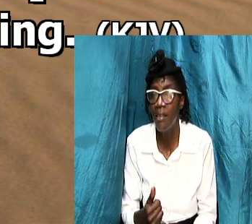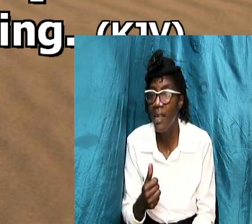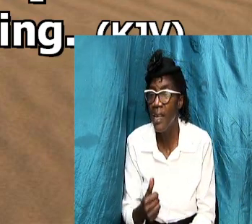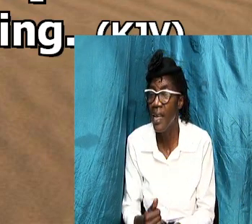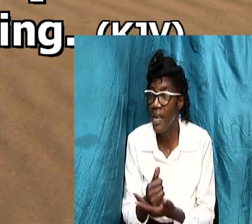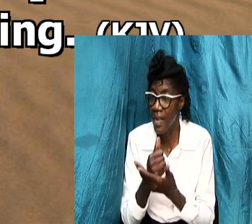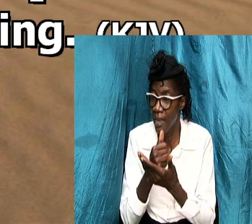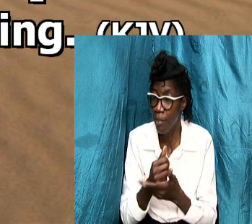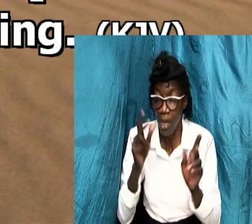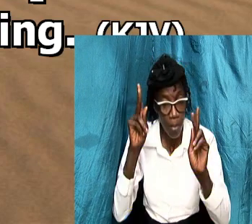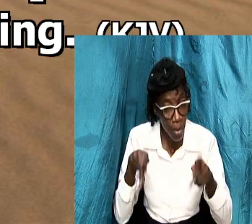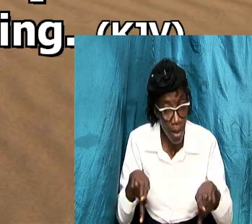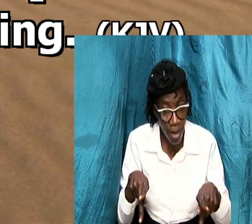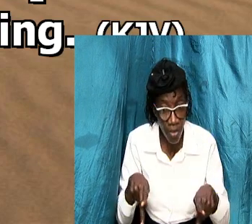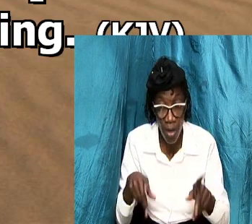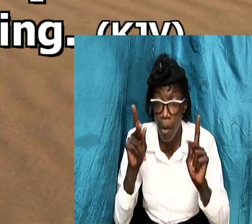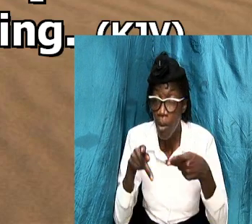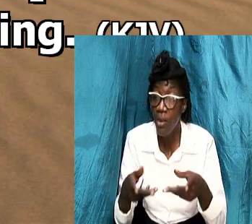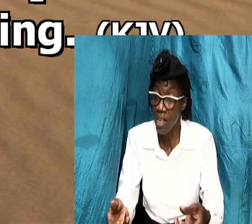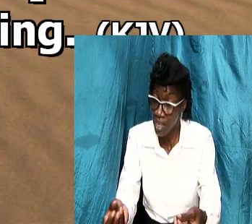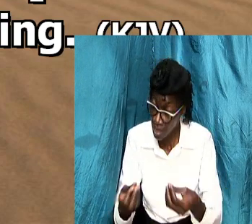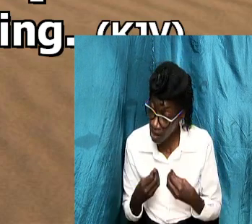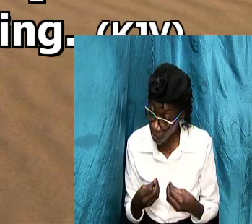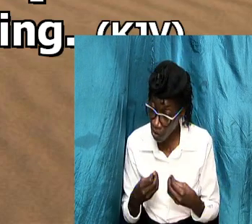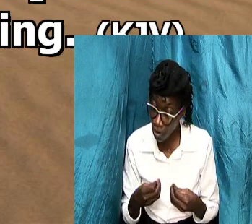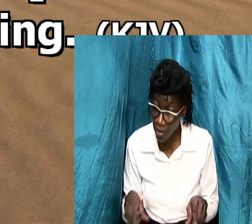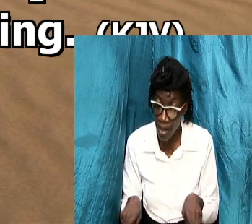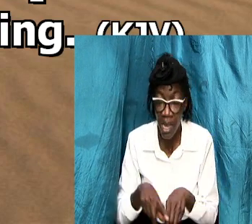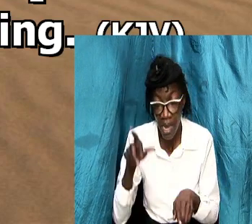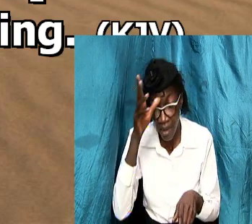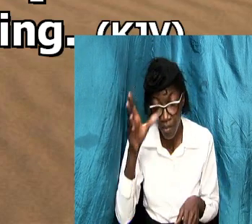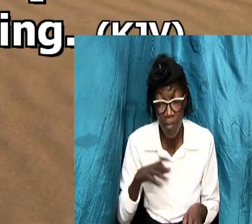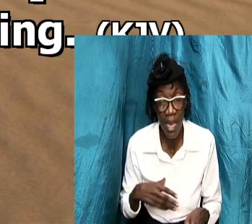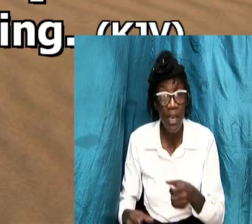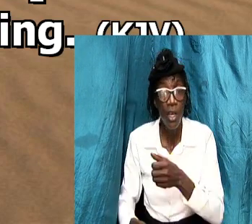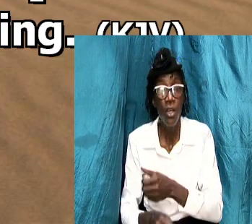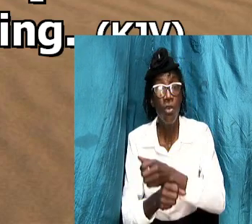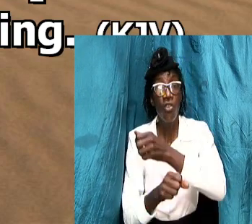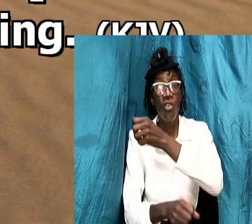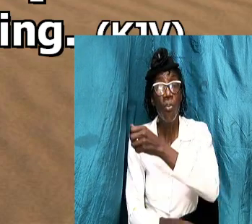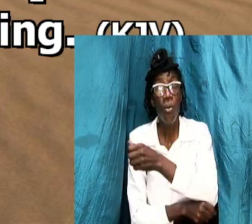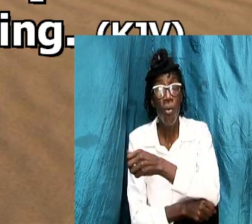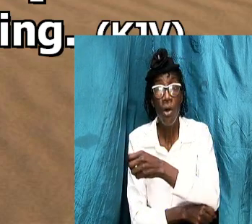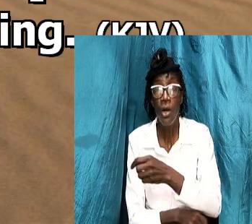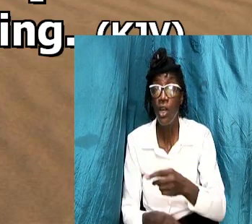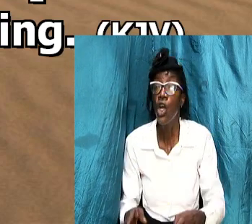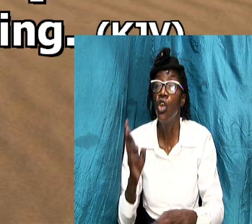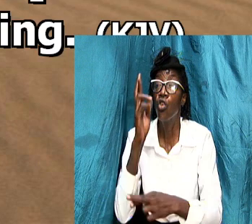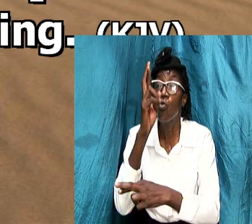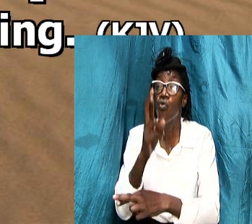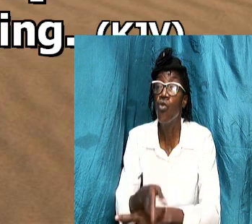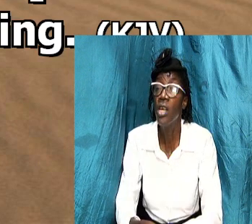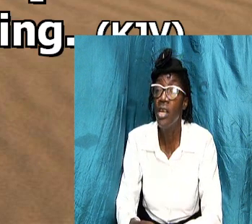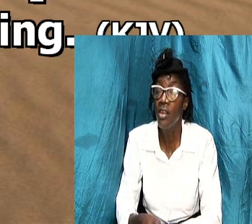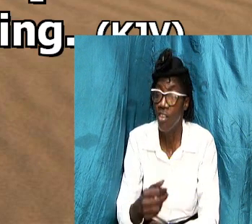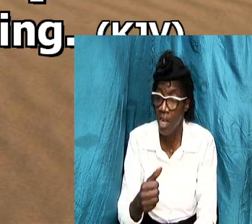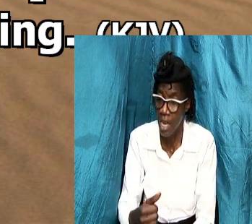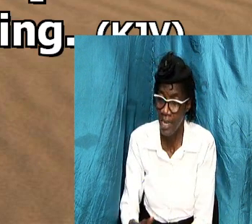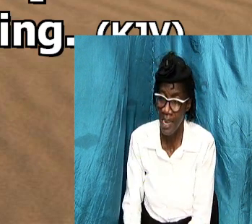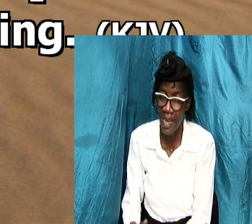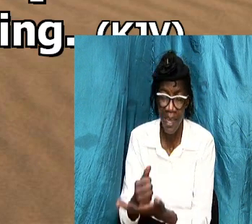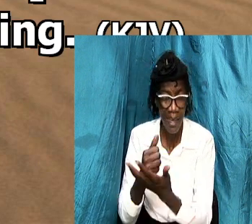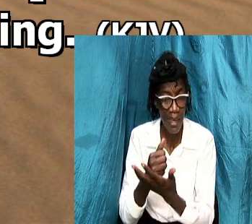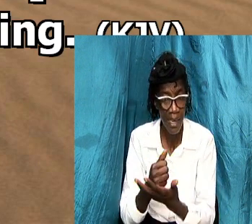us as men to support us in our quest our god to reach and to attain to our